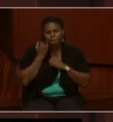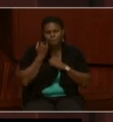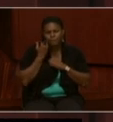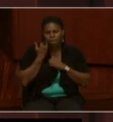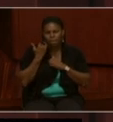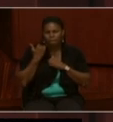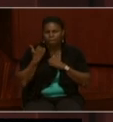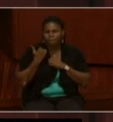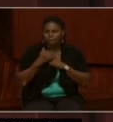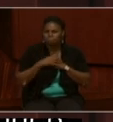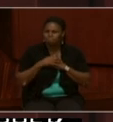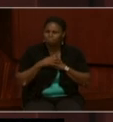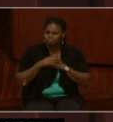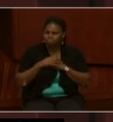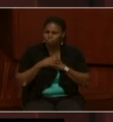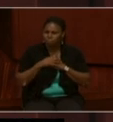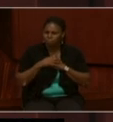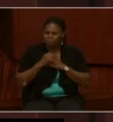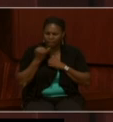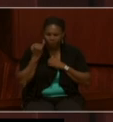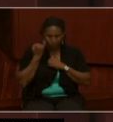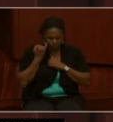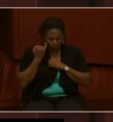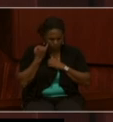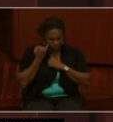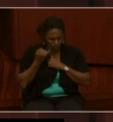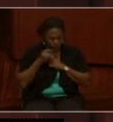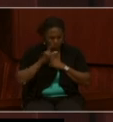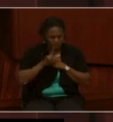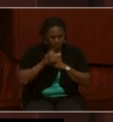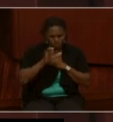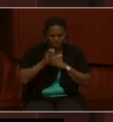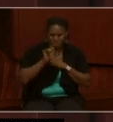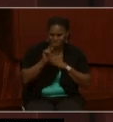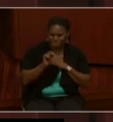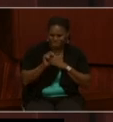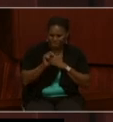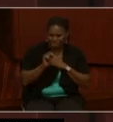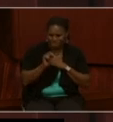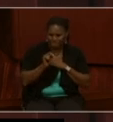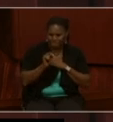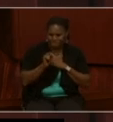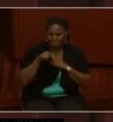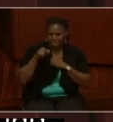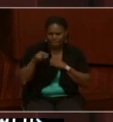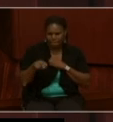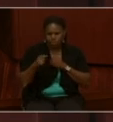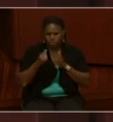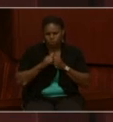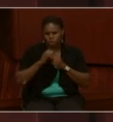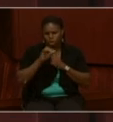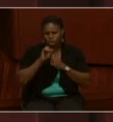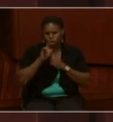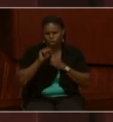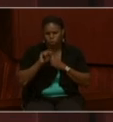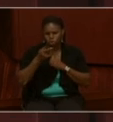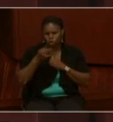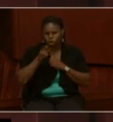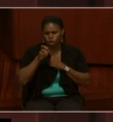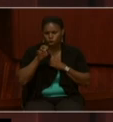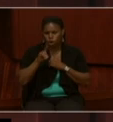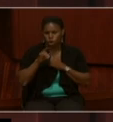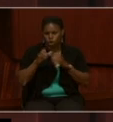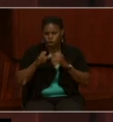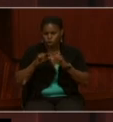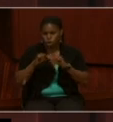do know that if it was an LCT that was manned by a Coast Guard crew, then we would